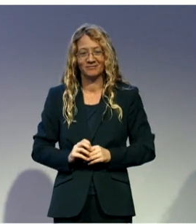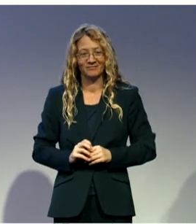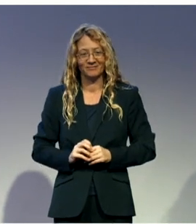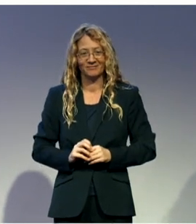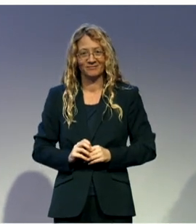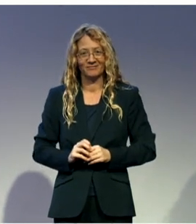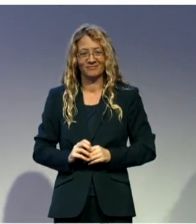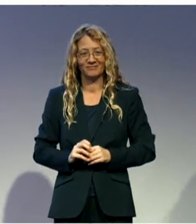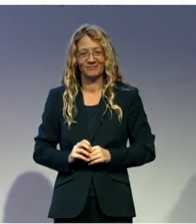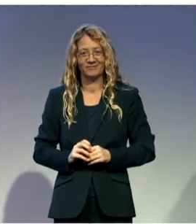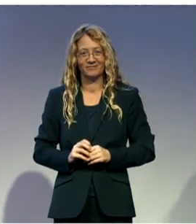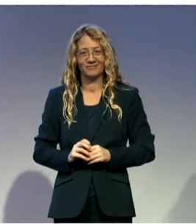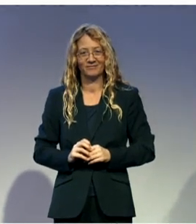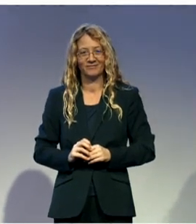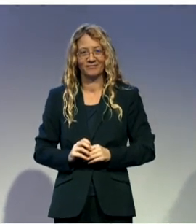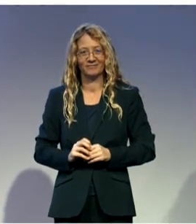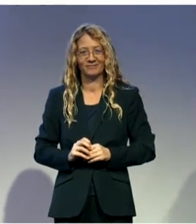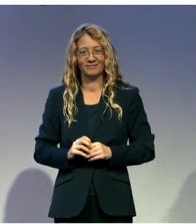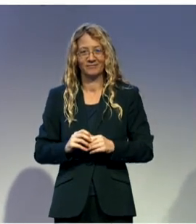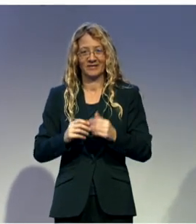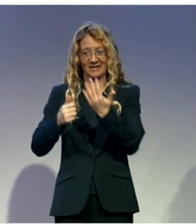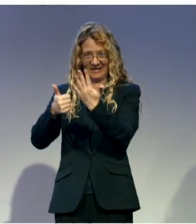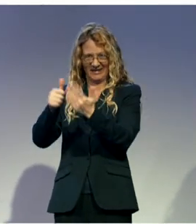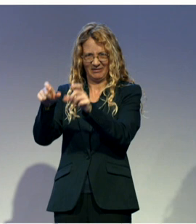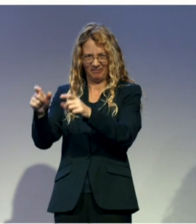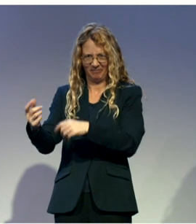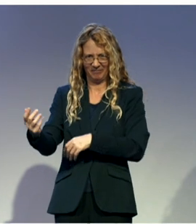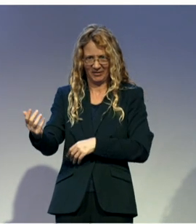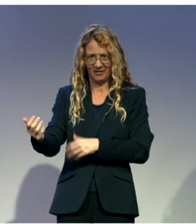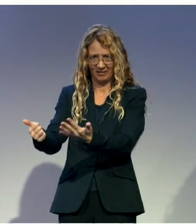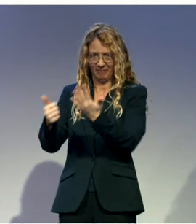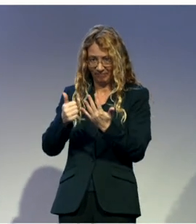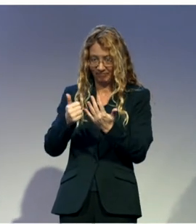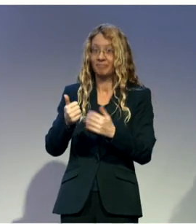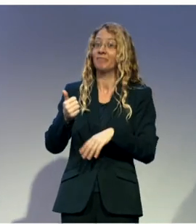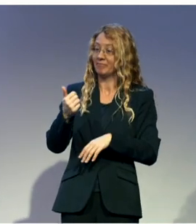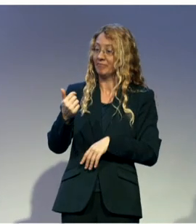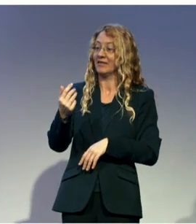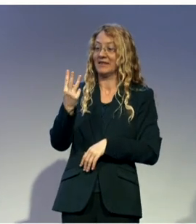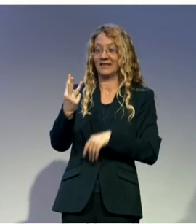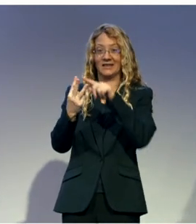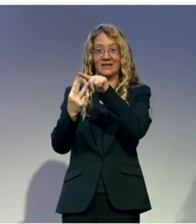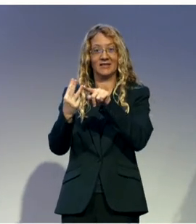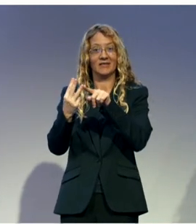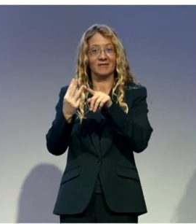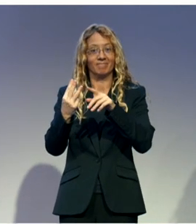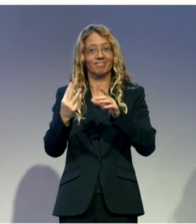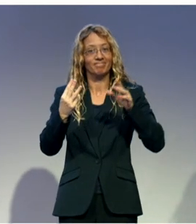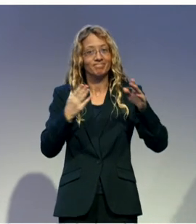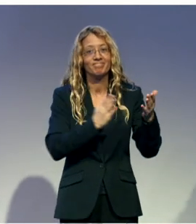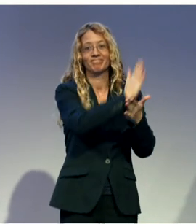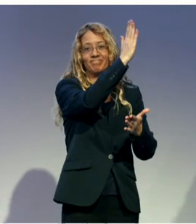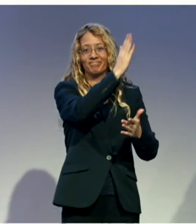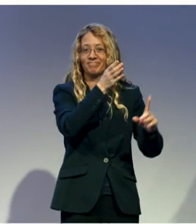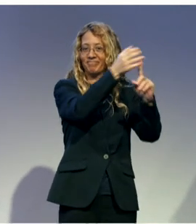that came. And we also worked with the Malawi Electoral Commission in the post analysis. In terms of